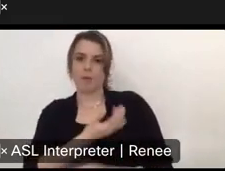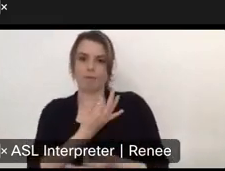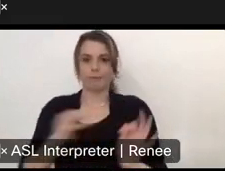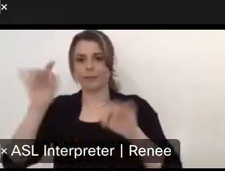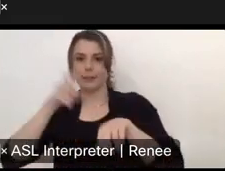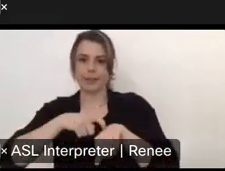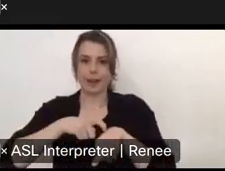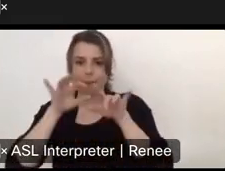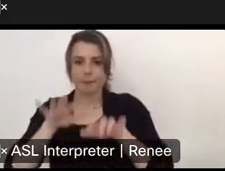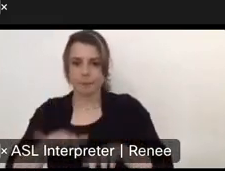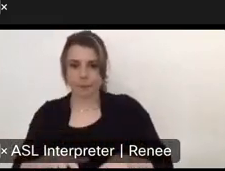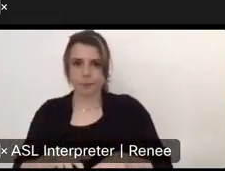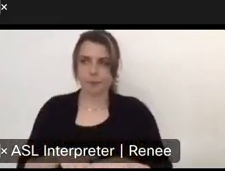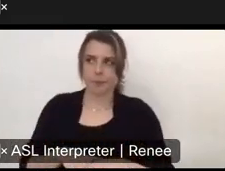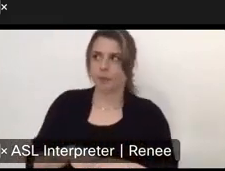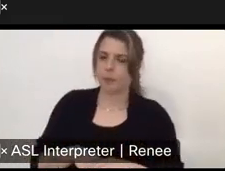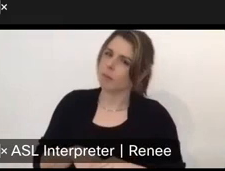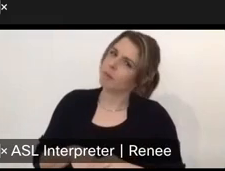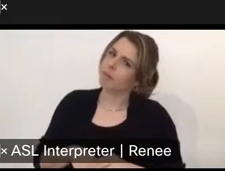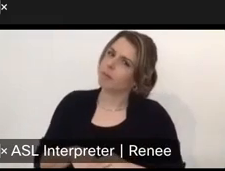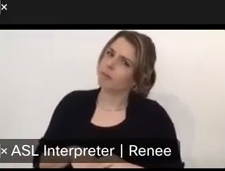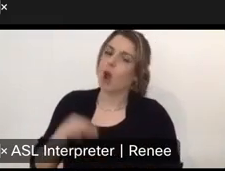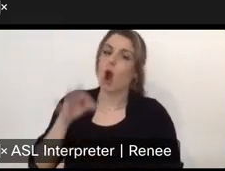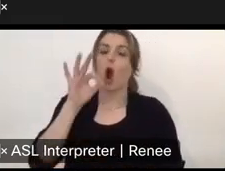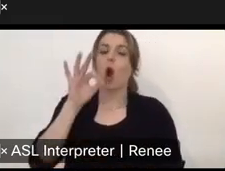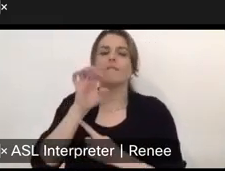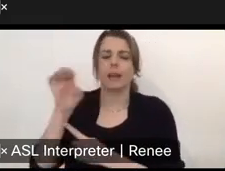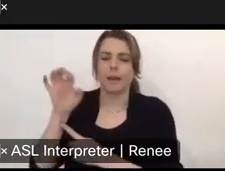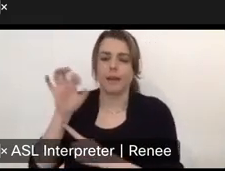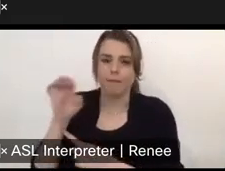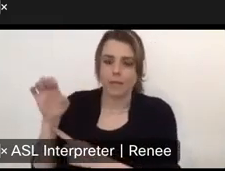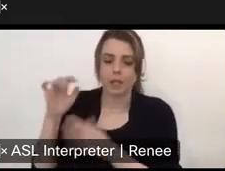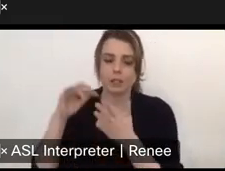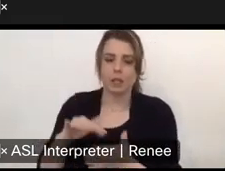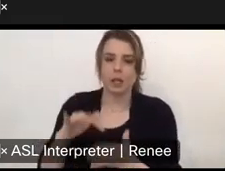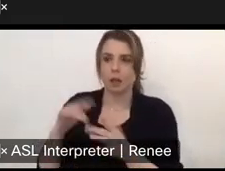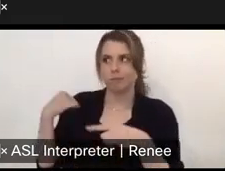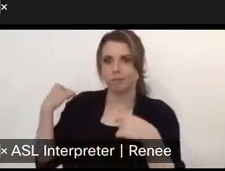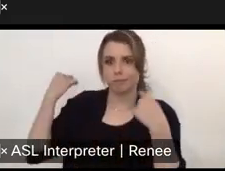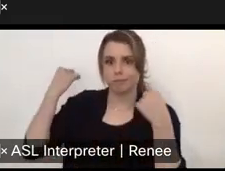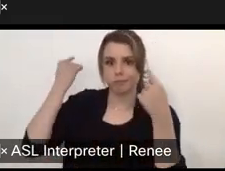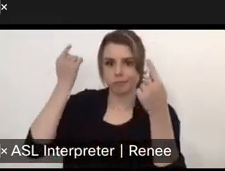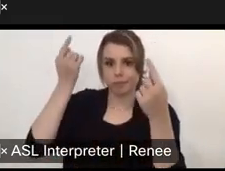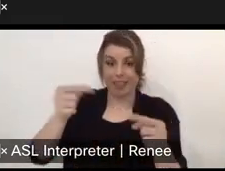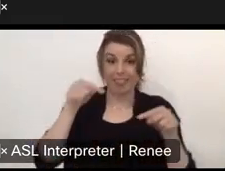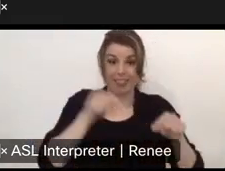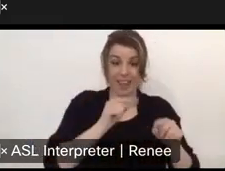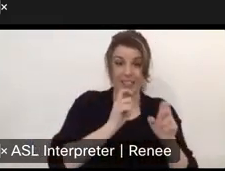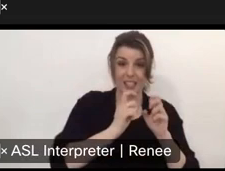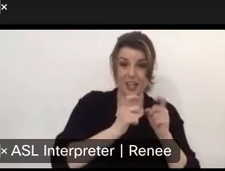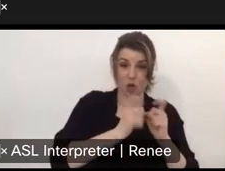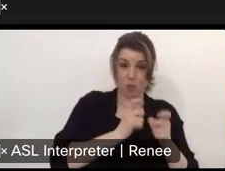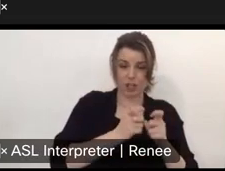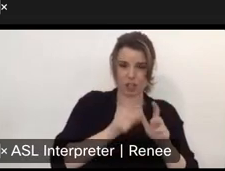Um, so our fee study has been going on for quite some time. Uh, this iteration of it, we started back in